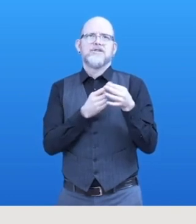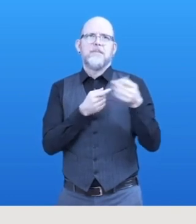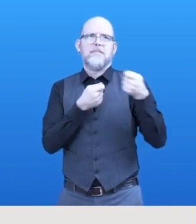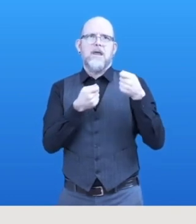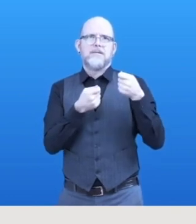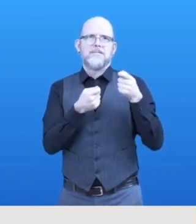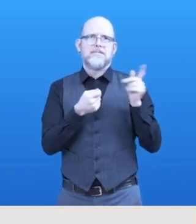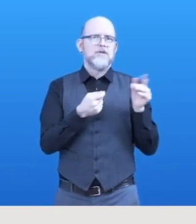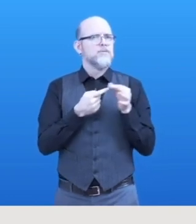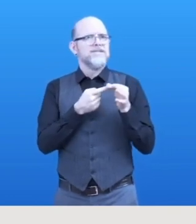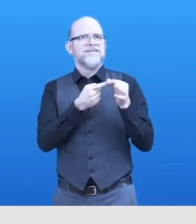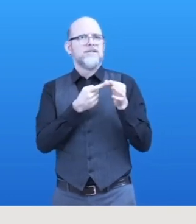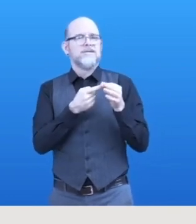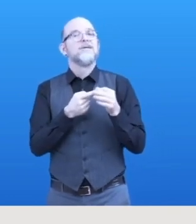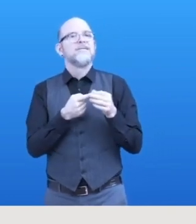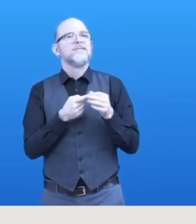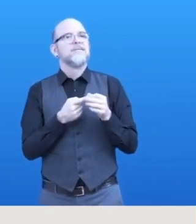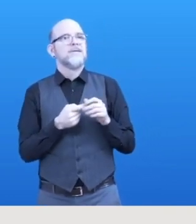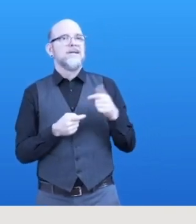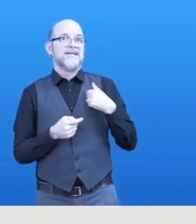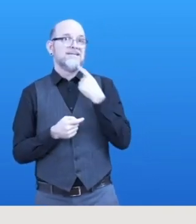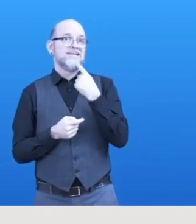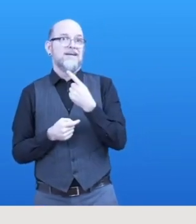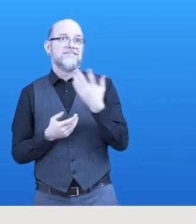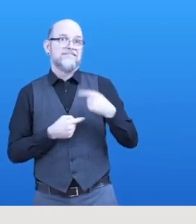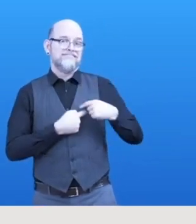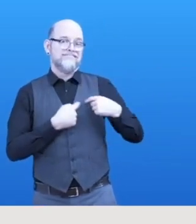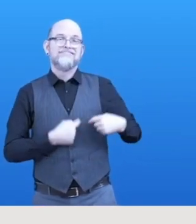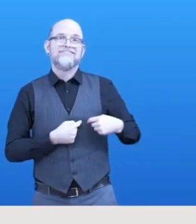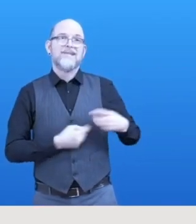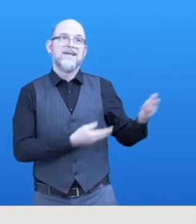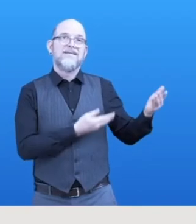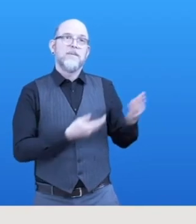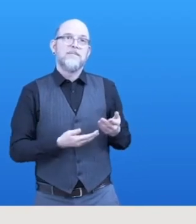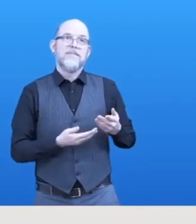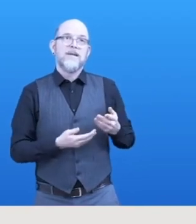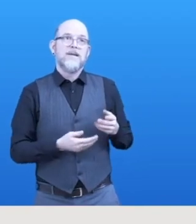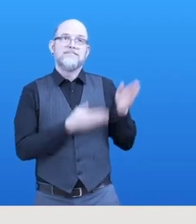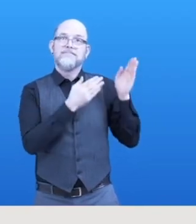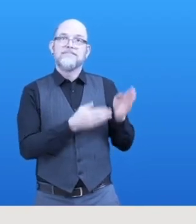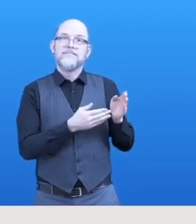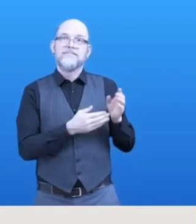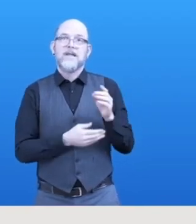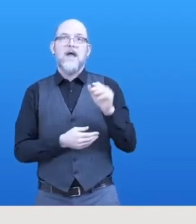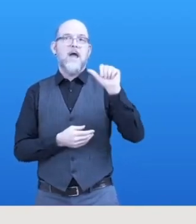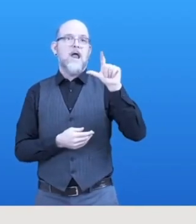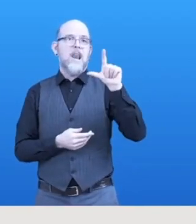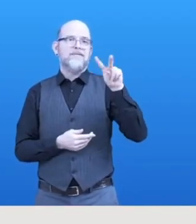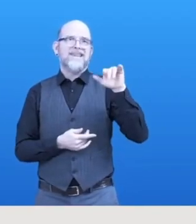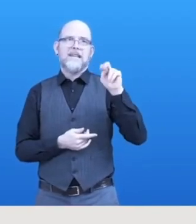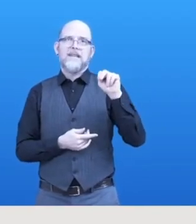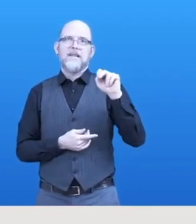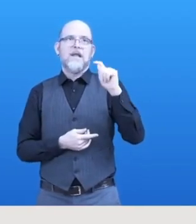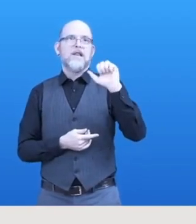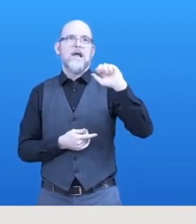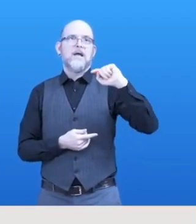welcome Alvin Tan from SG Enable to let us know a little bit more about his experience